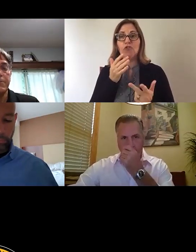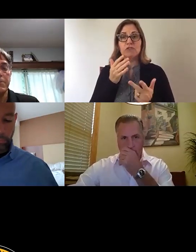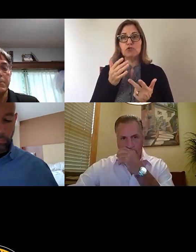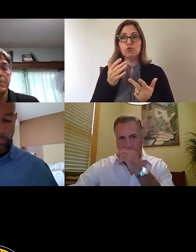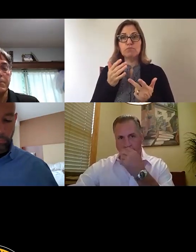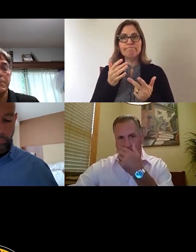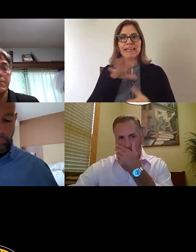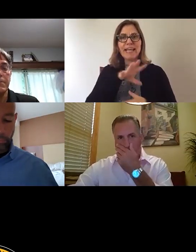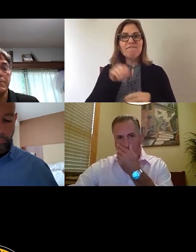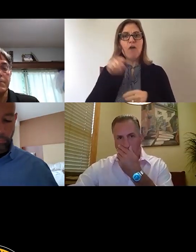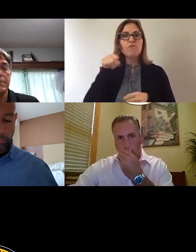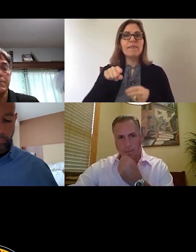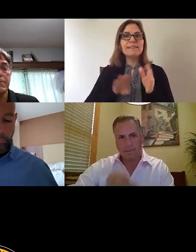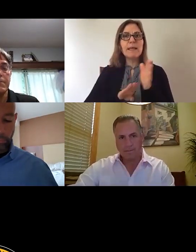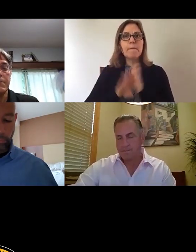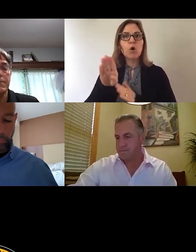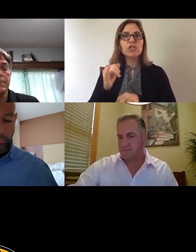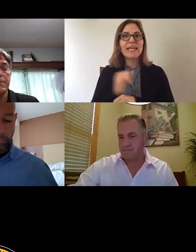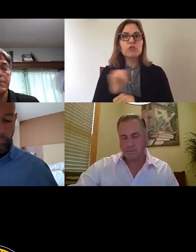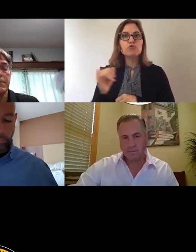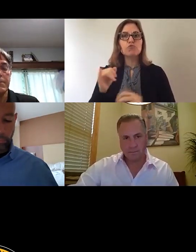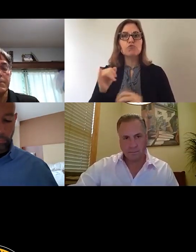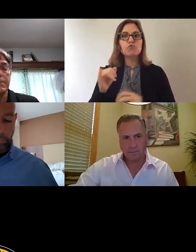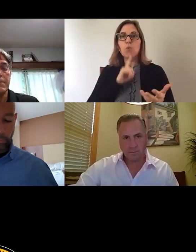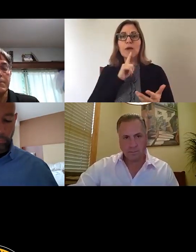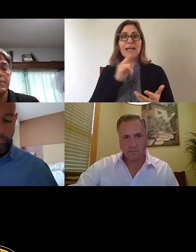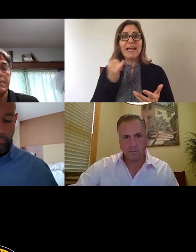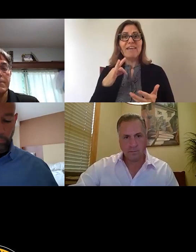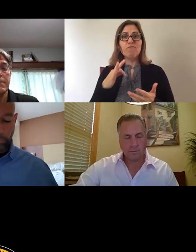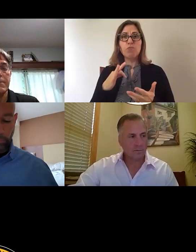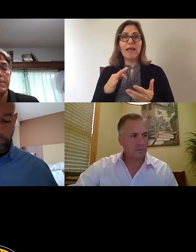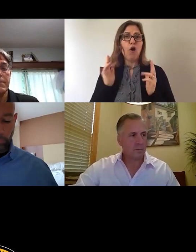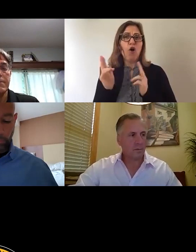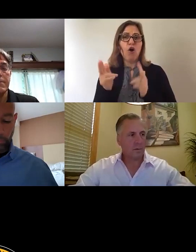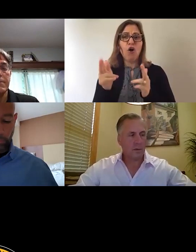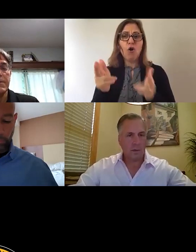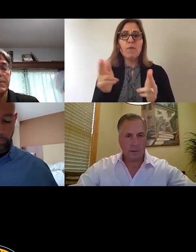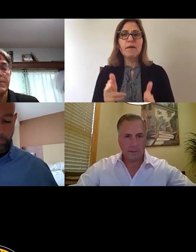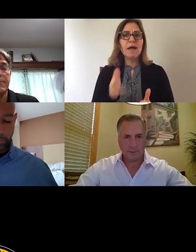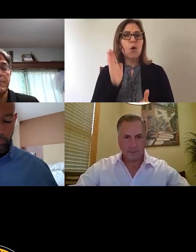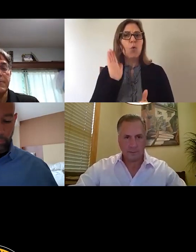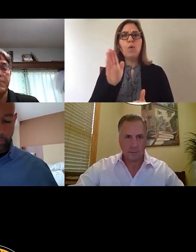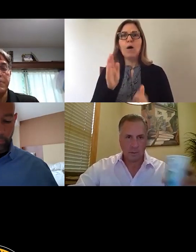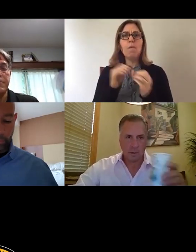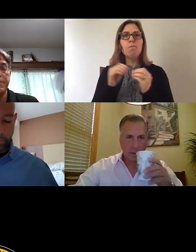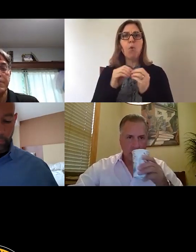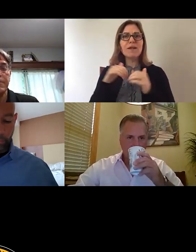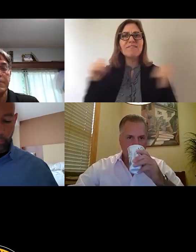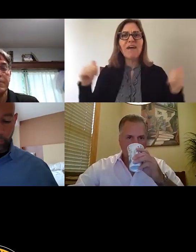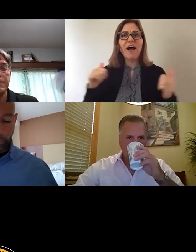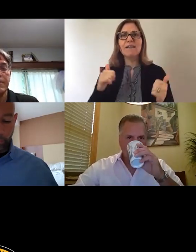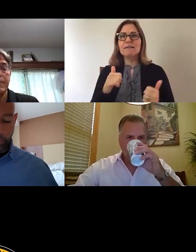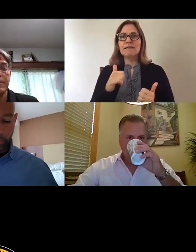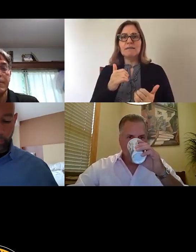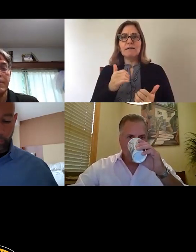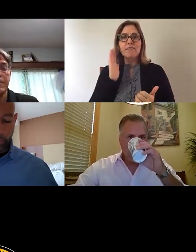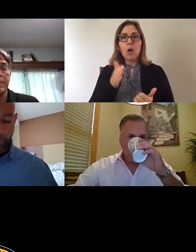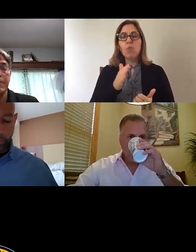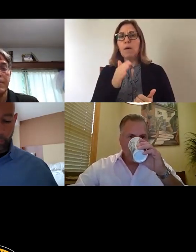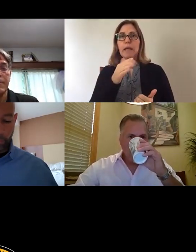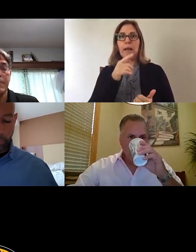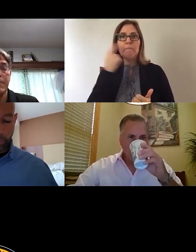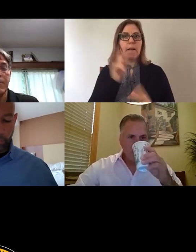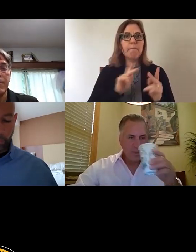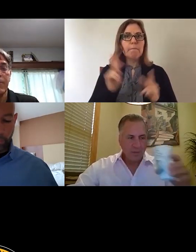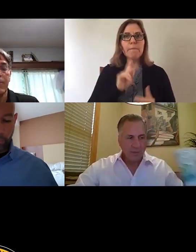Moving too fast will only divide us. There will be black and white people who will feel left out. We need at least